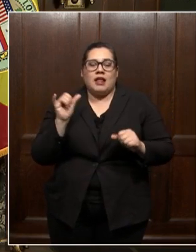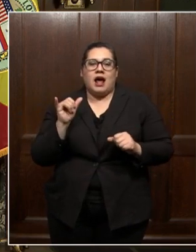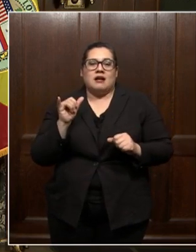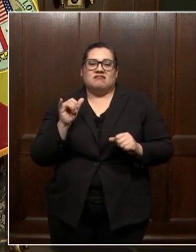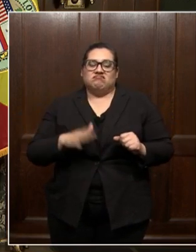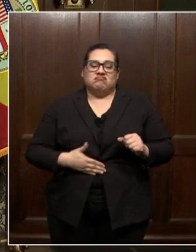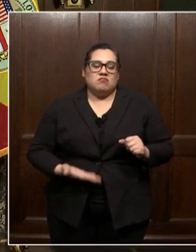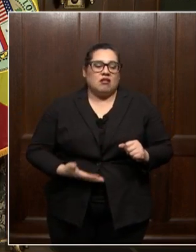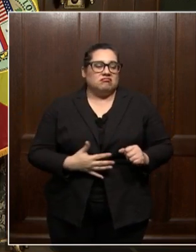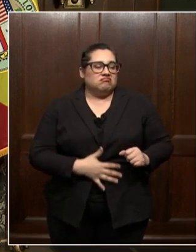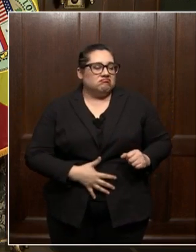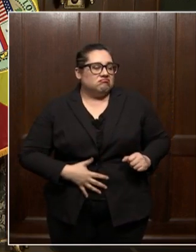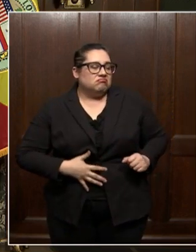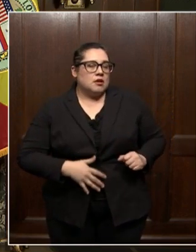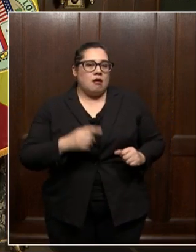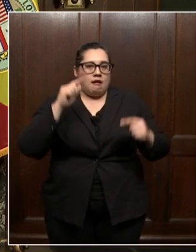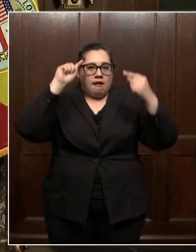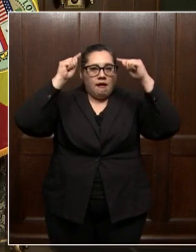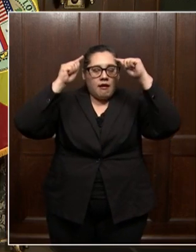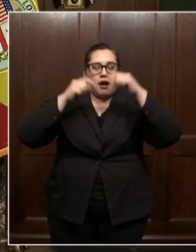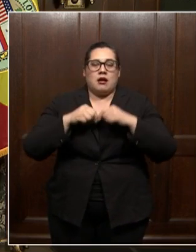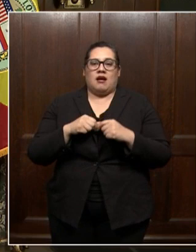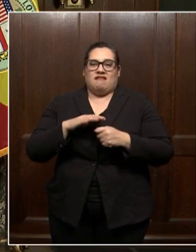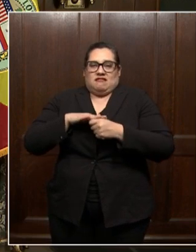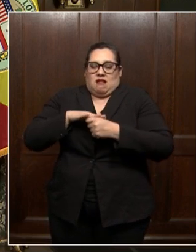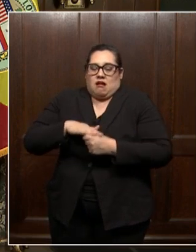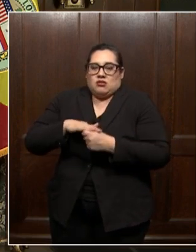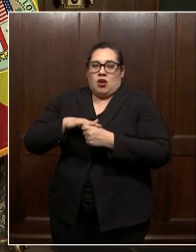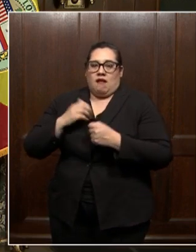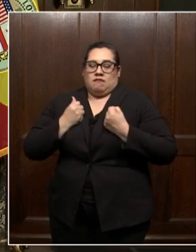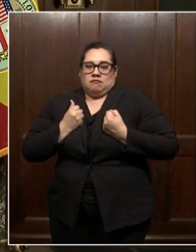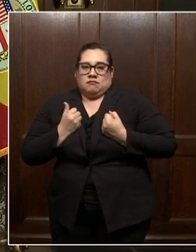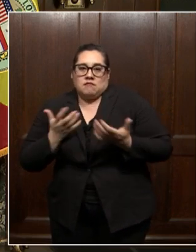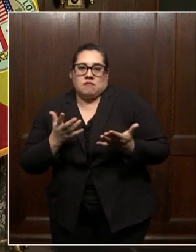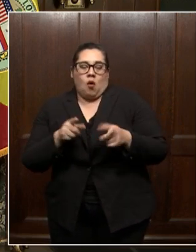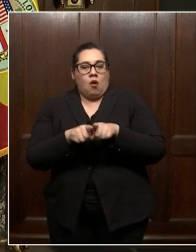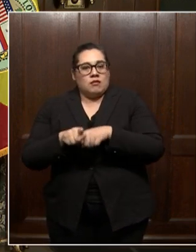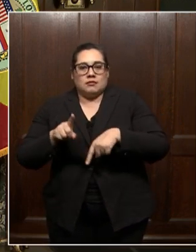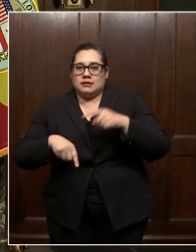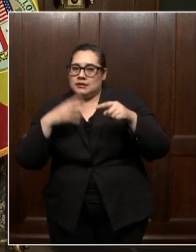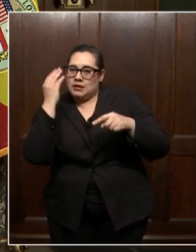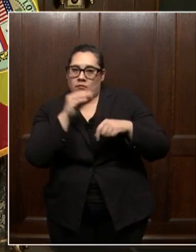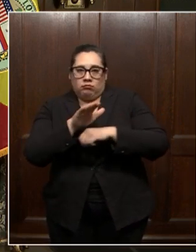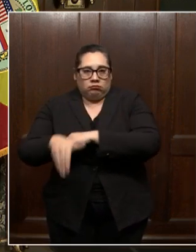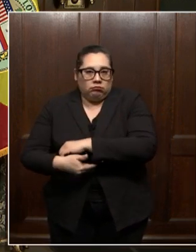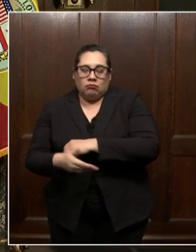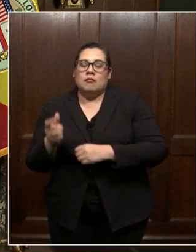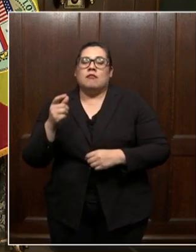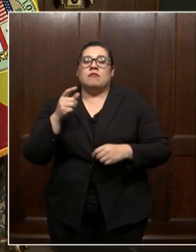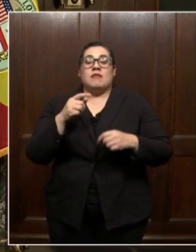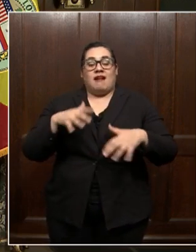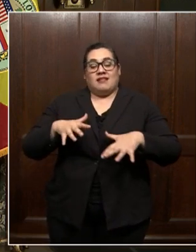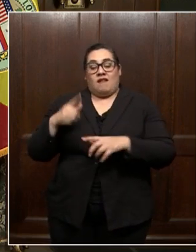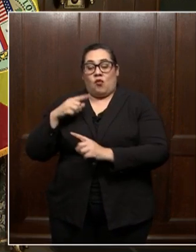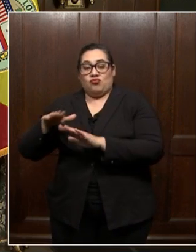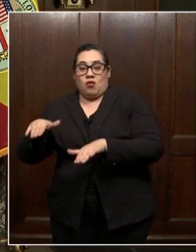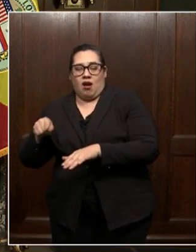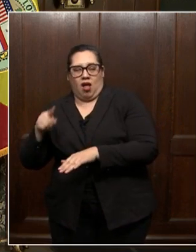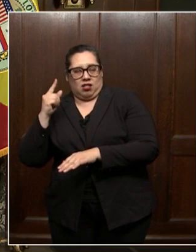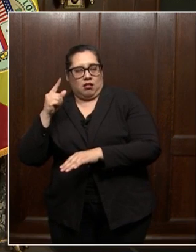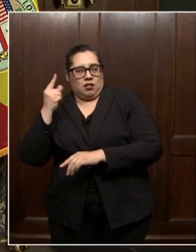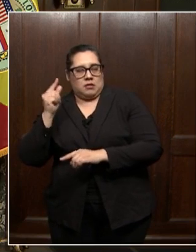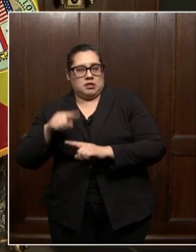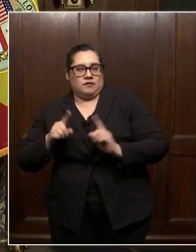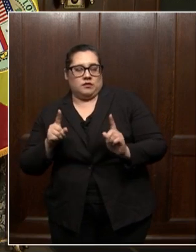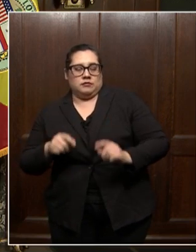just an upset stomach, headaches, tension, fatigue, insomnia. Anxiety in children also looks a little